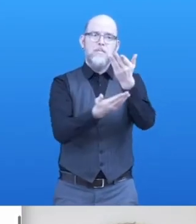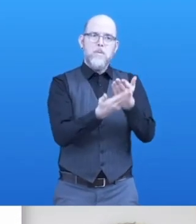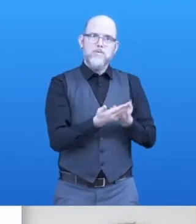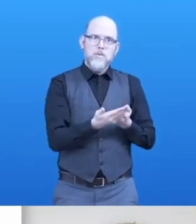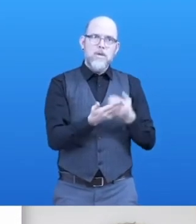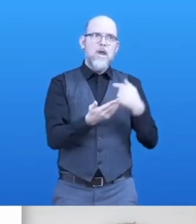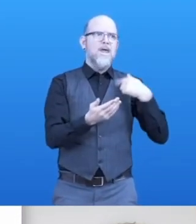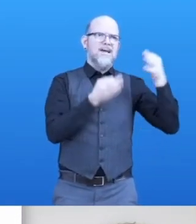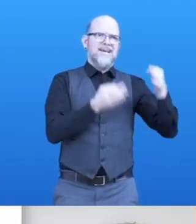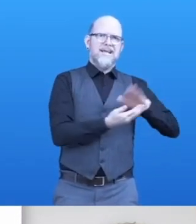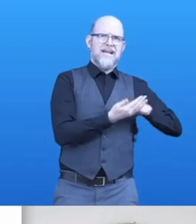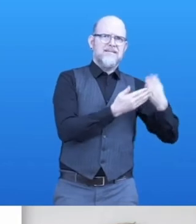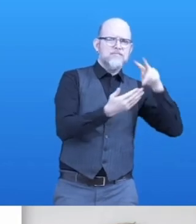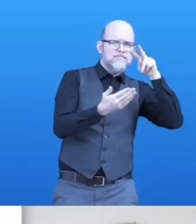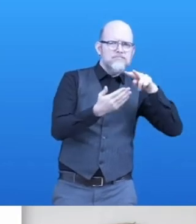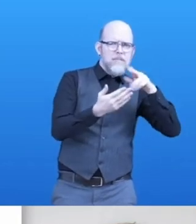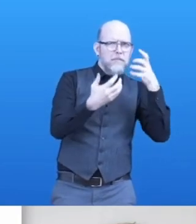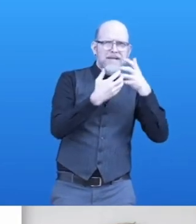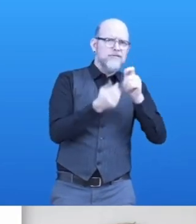How does it look like in action?